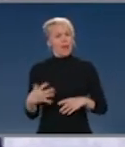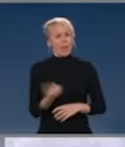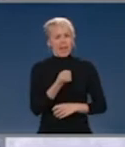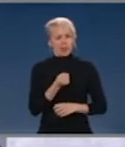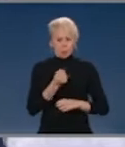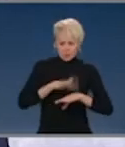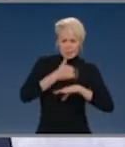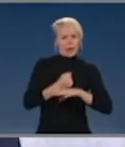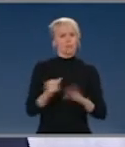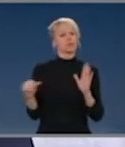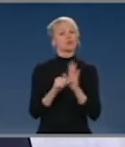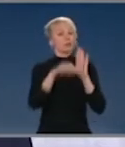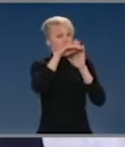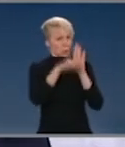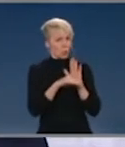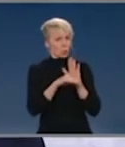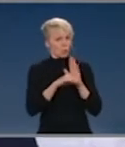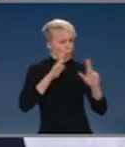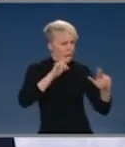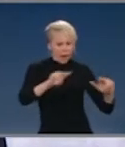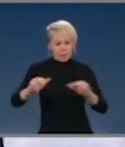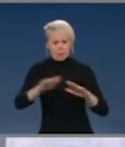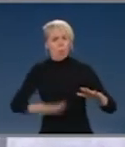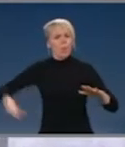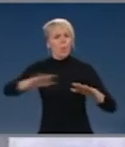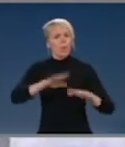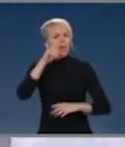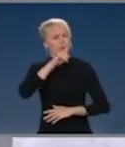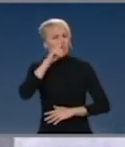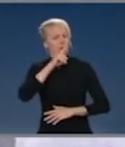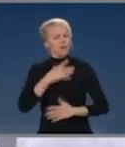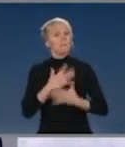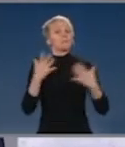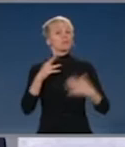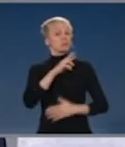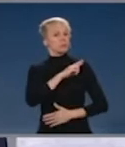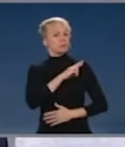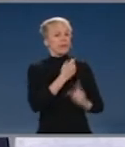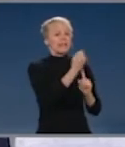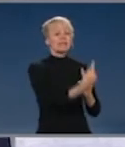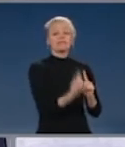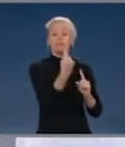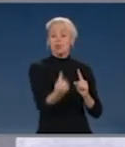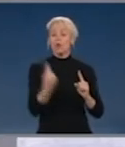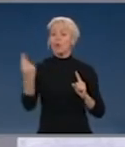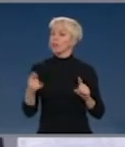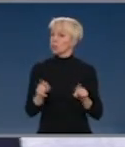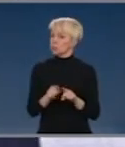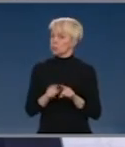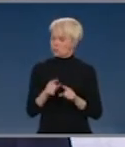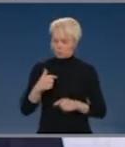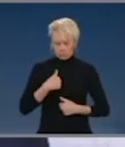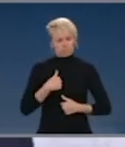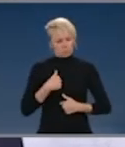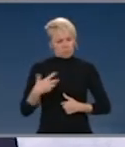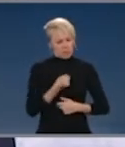were as Australians and those liberties and that is true but with those liberties come great responsibility I think for individuals and so